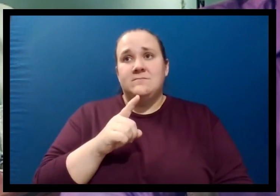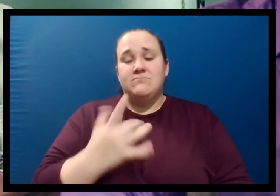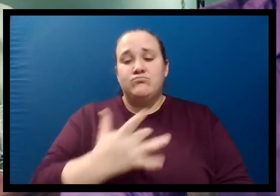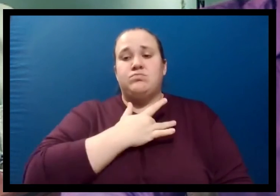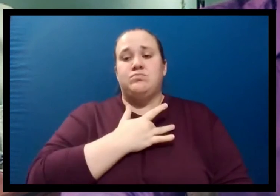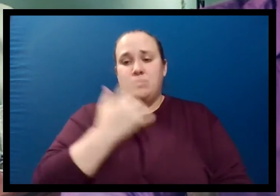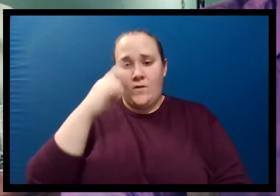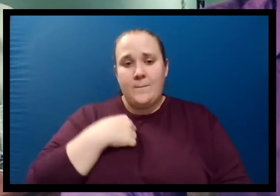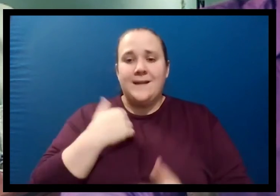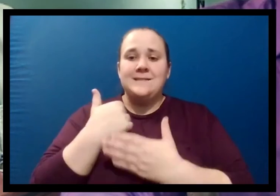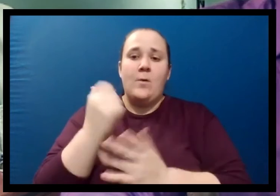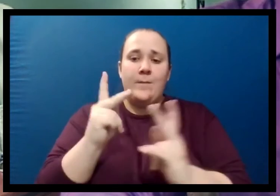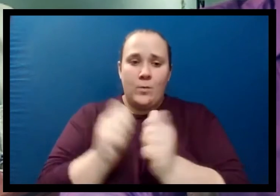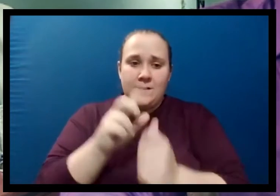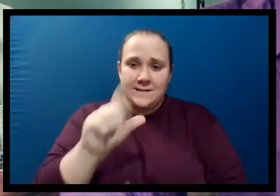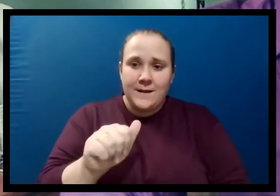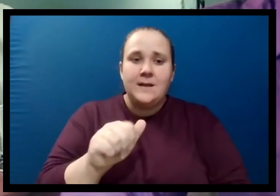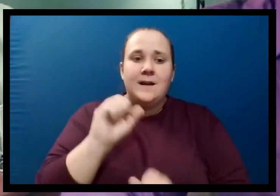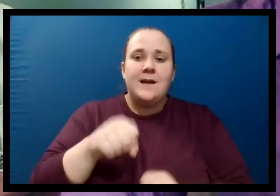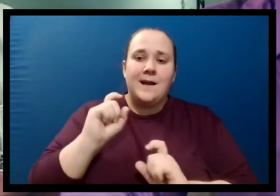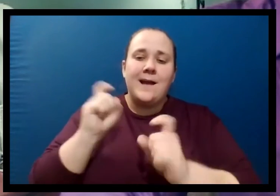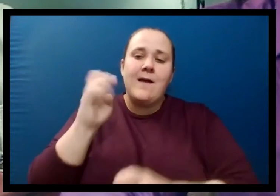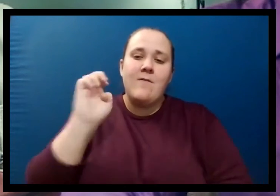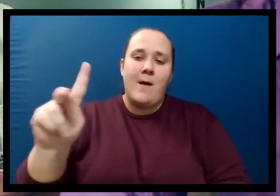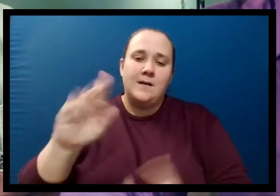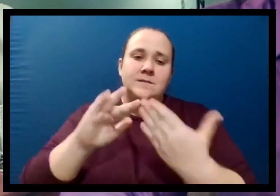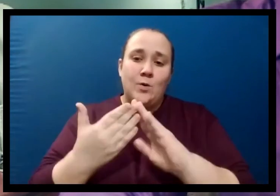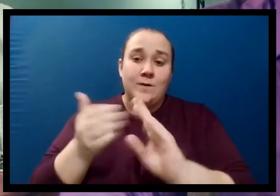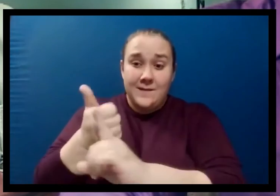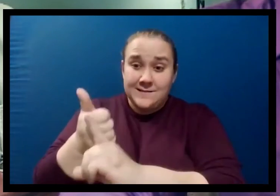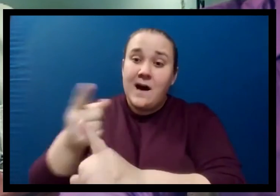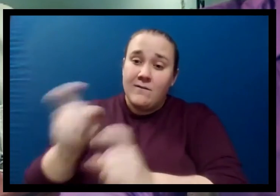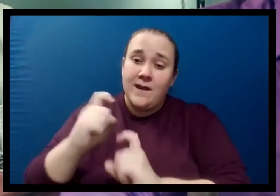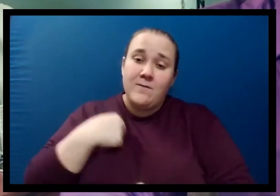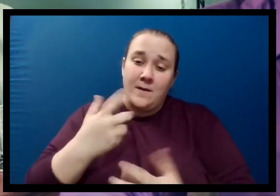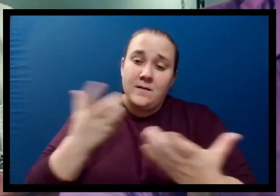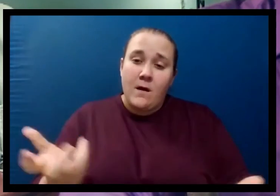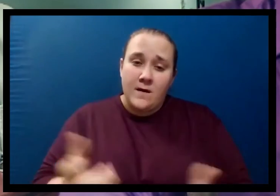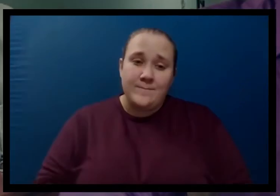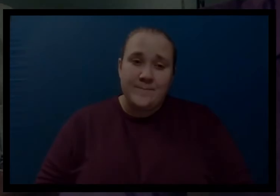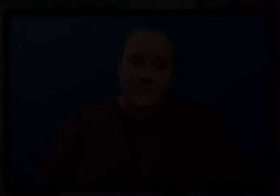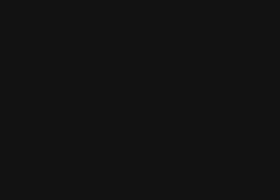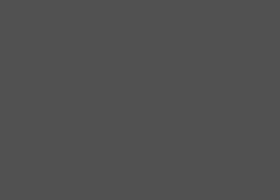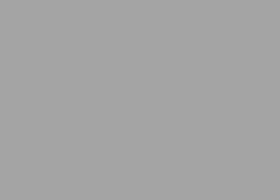to help those with disabilities and give back to the community that has given me so much. Thank you again.